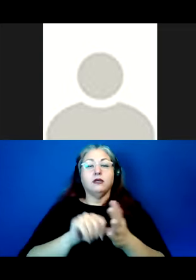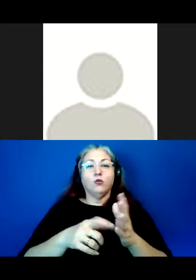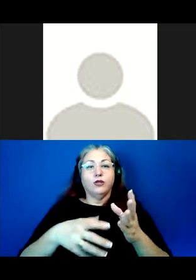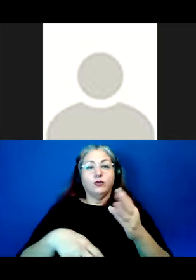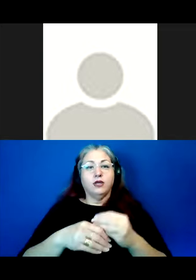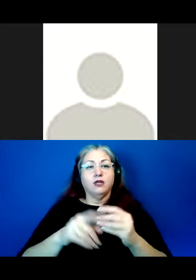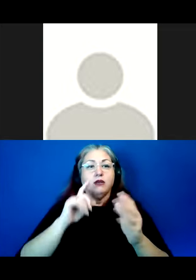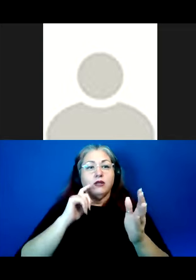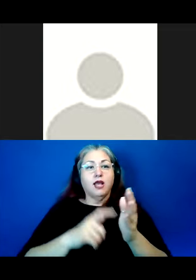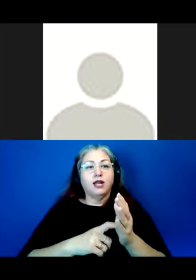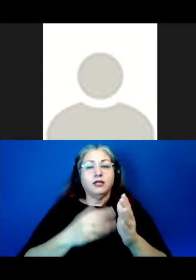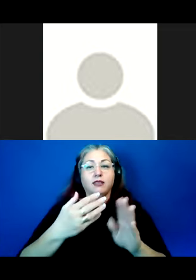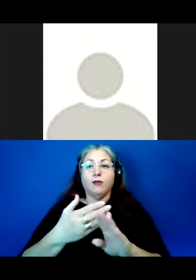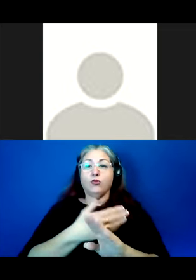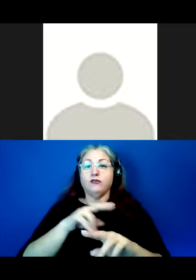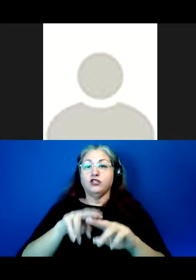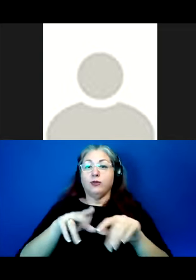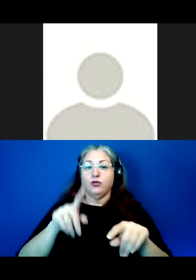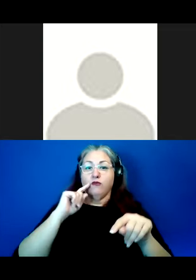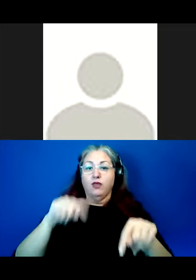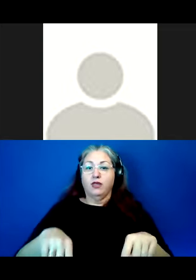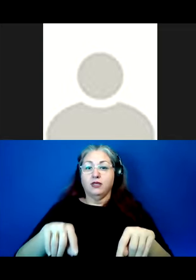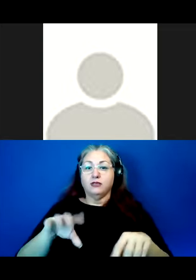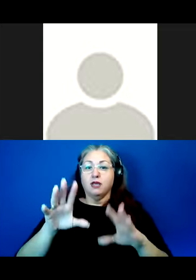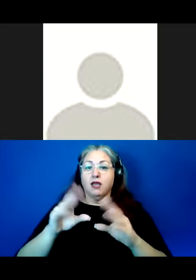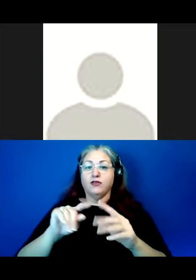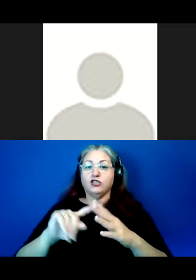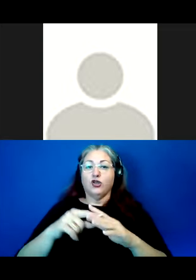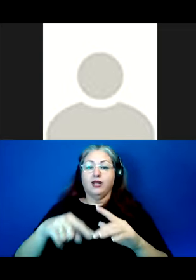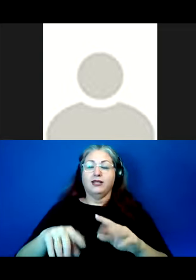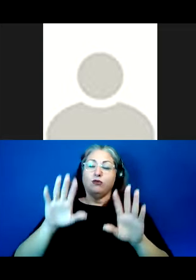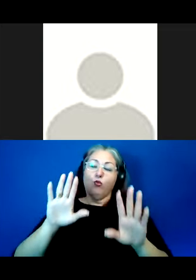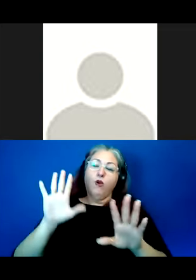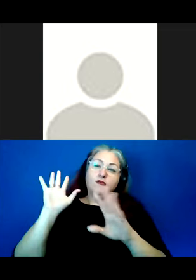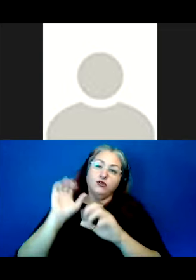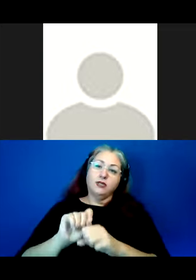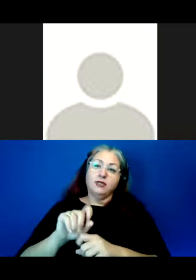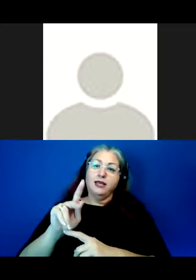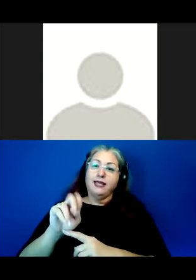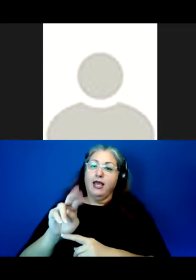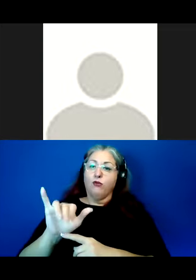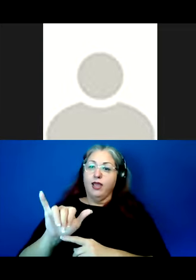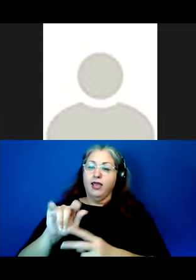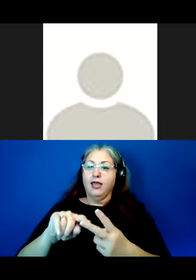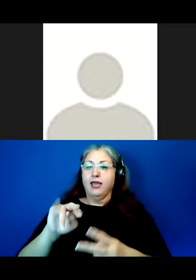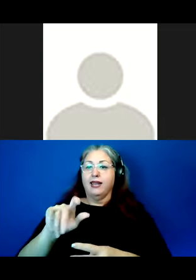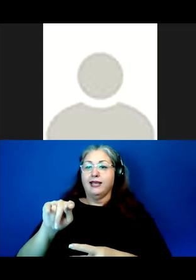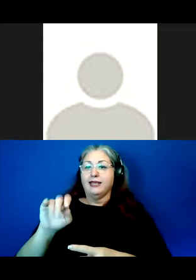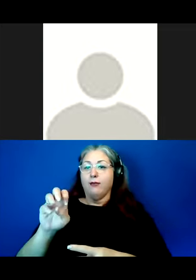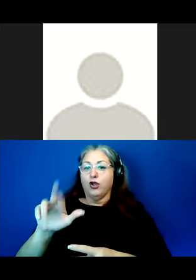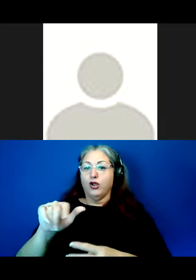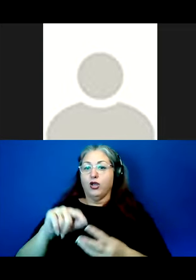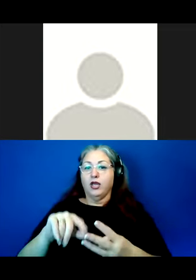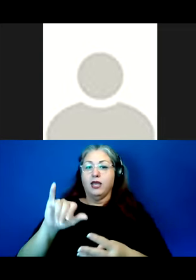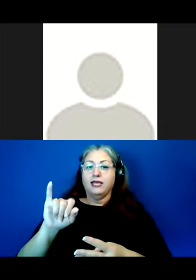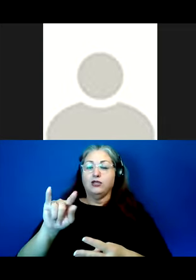we would like to acknowledge the previous chairs of this conference who started this great tradition, Ken Ray, Nick Teaberger, Yuko